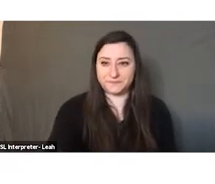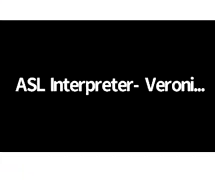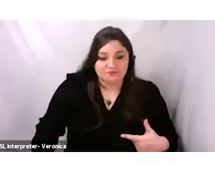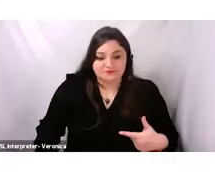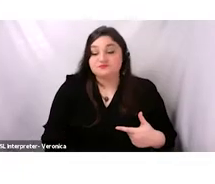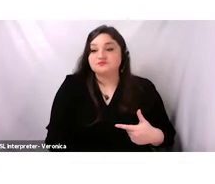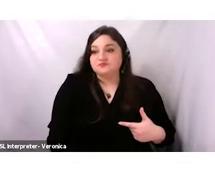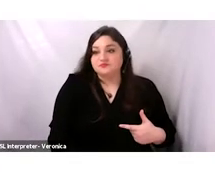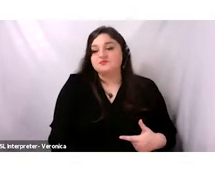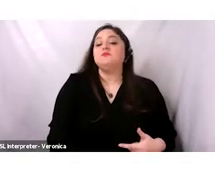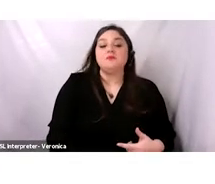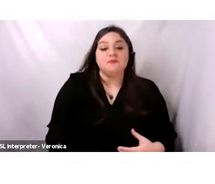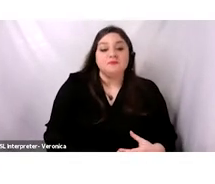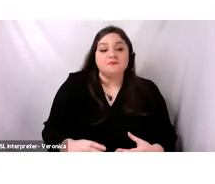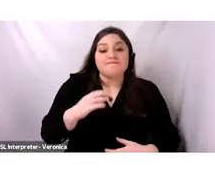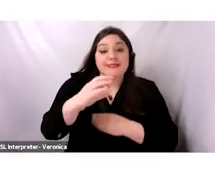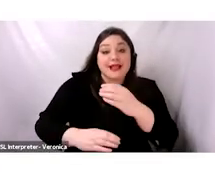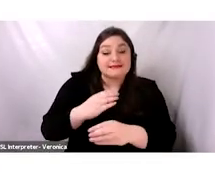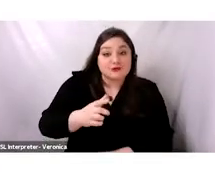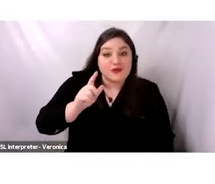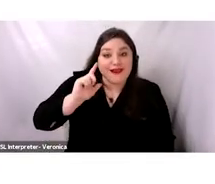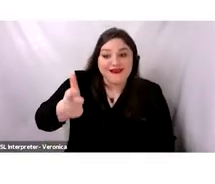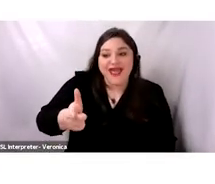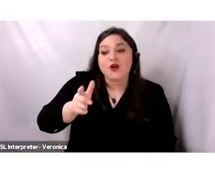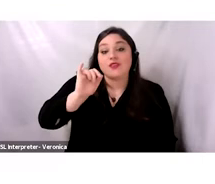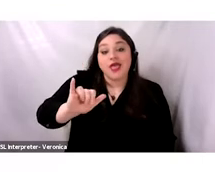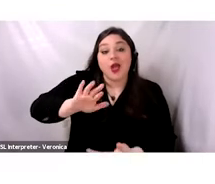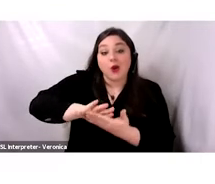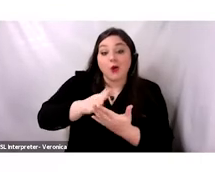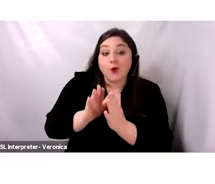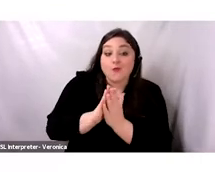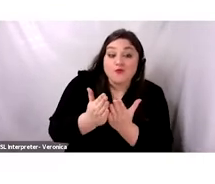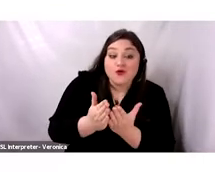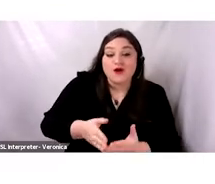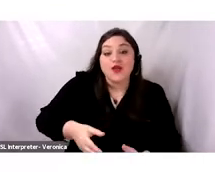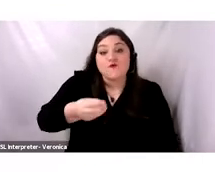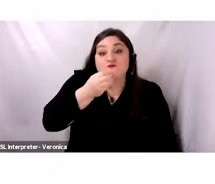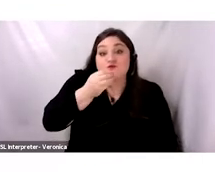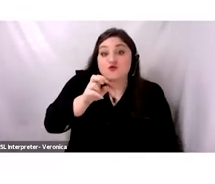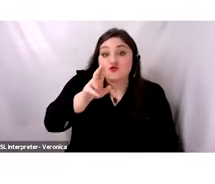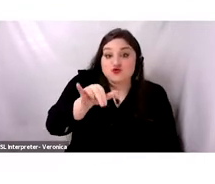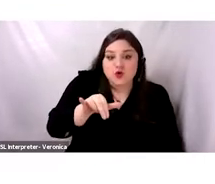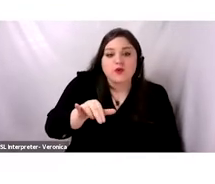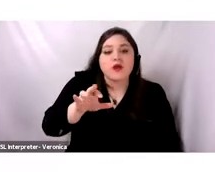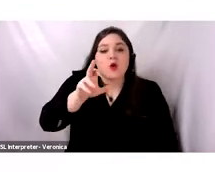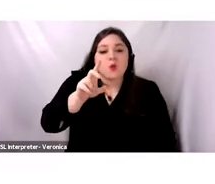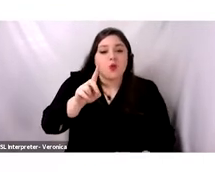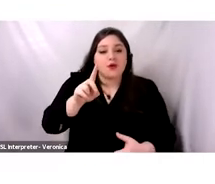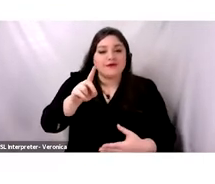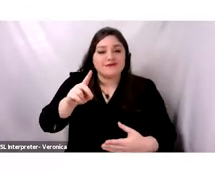Centuries later, cookbooks and food in the Middle East would still carry recipes named after these very men. Haruniyya,